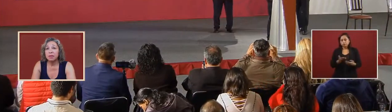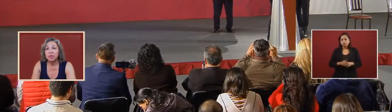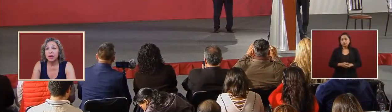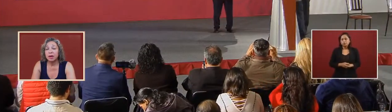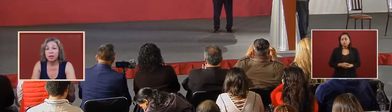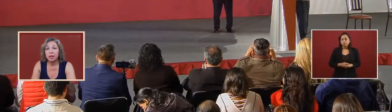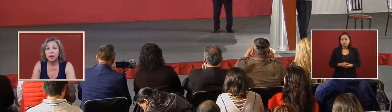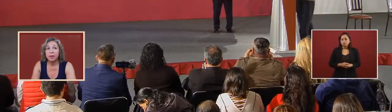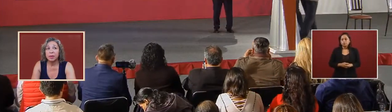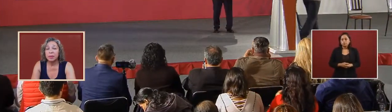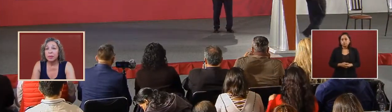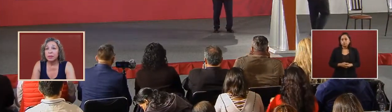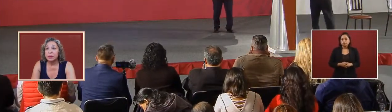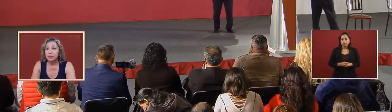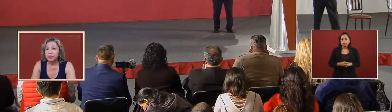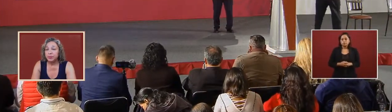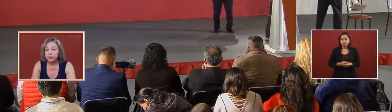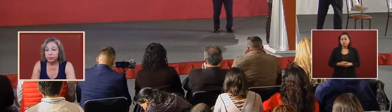going to let him talk